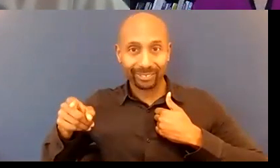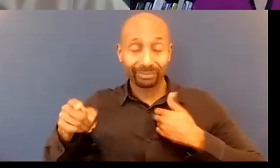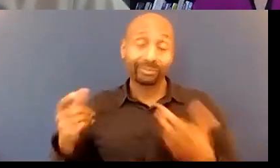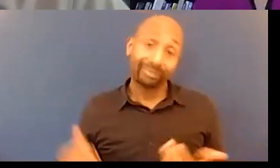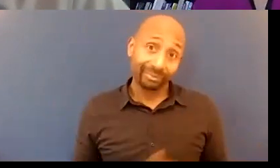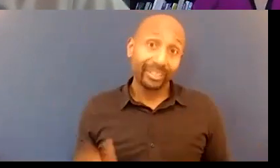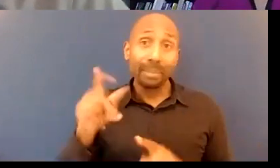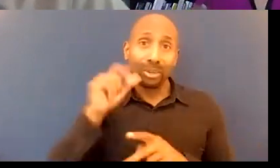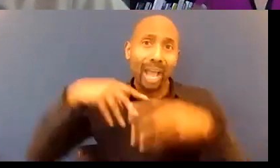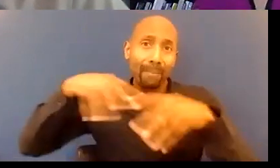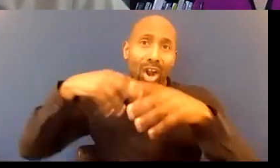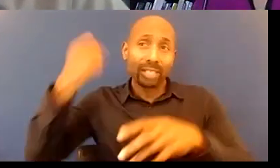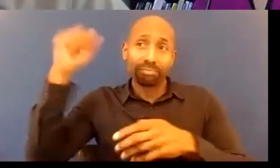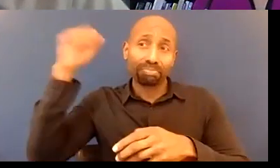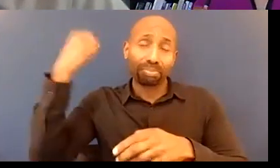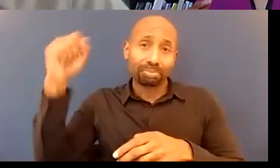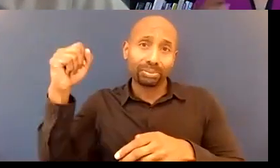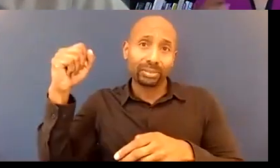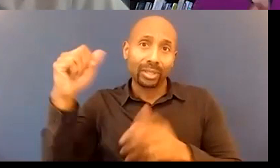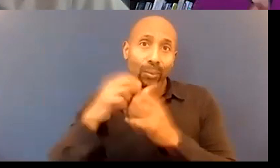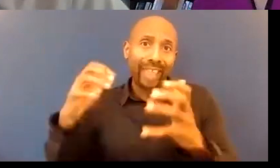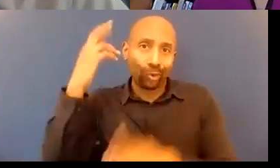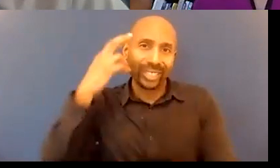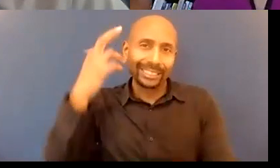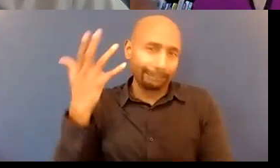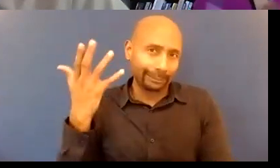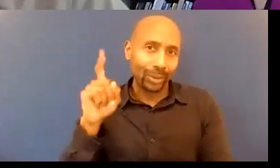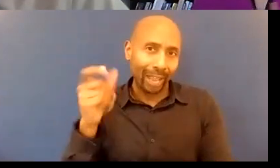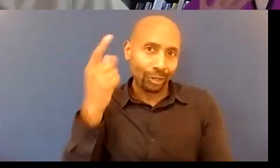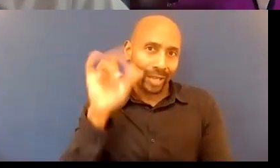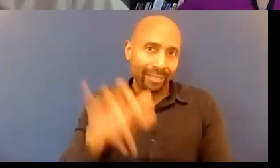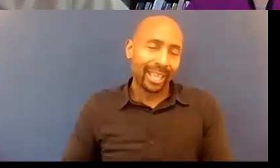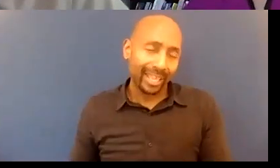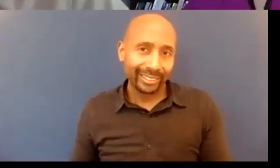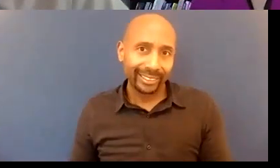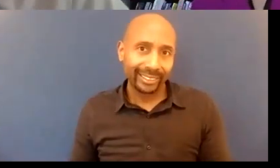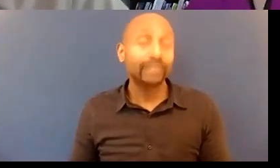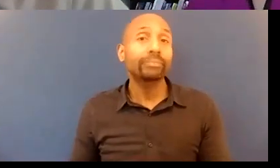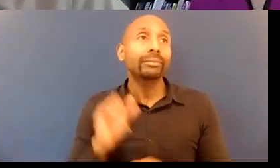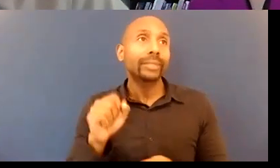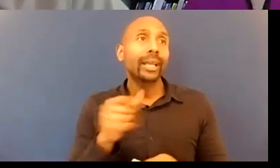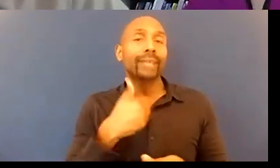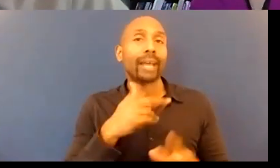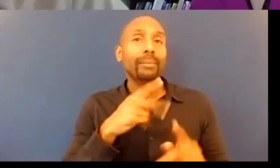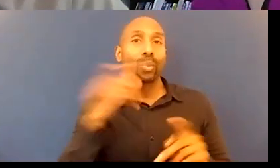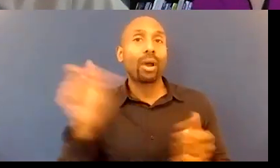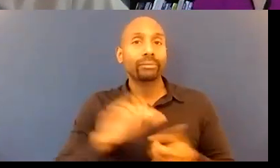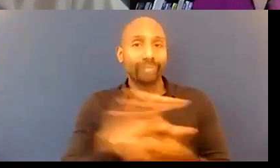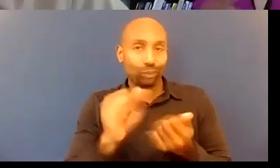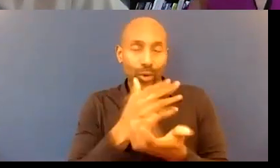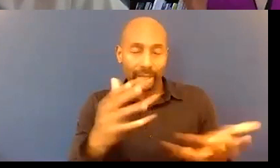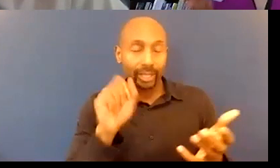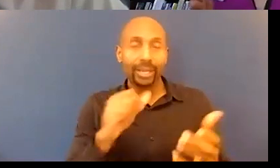and and you got to understand that yeah and this is beside the folks who are who are destroying things in a violent manner that's not what i'm talking about